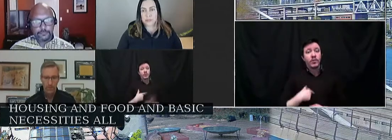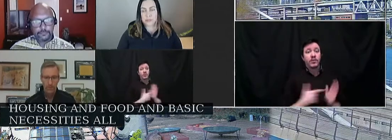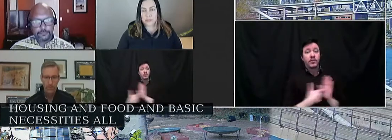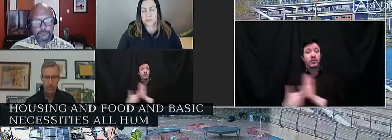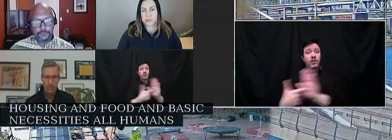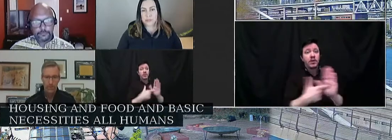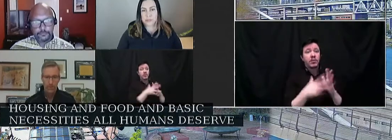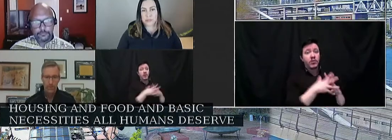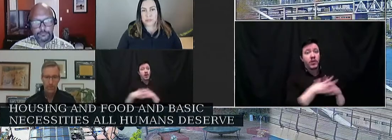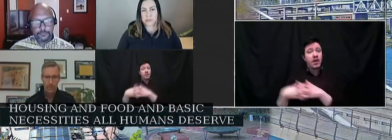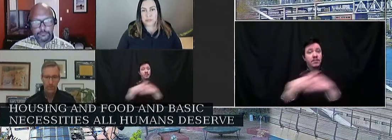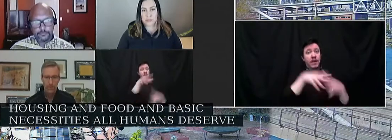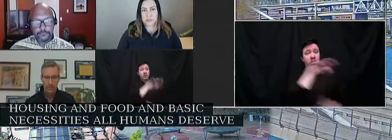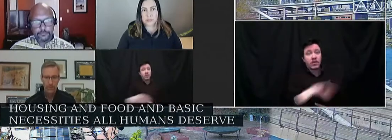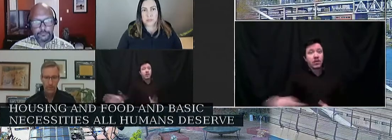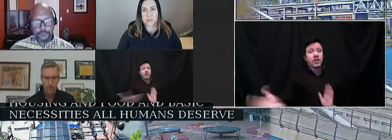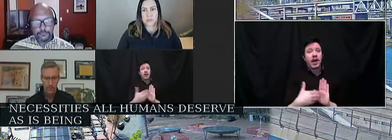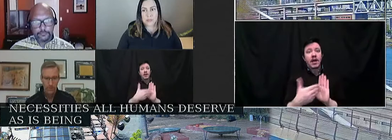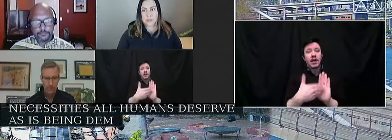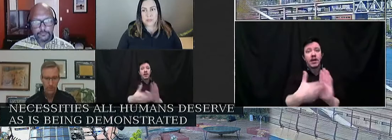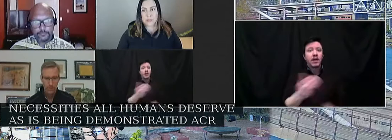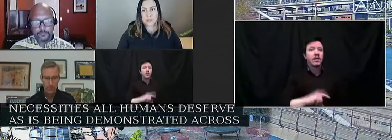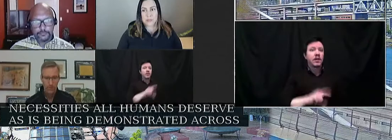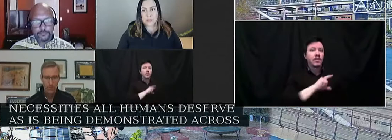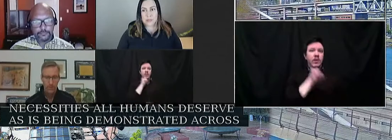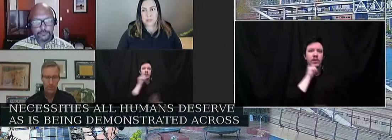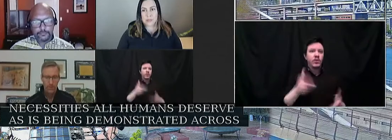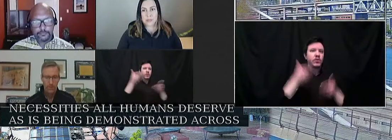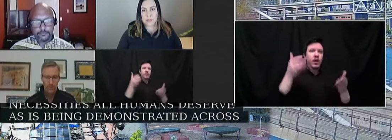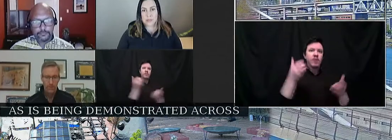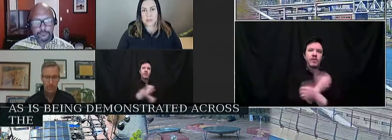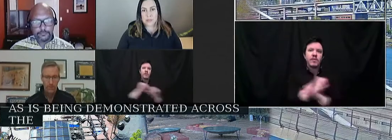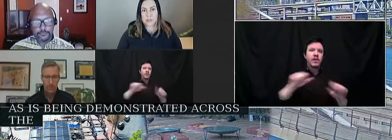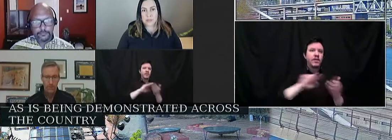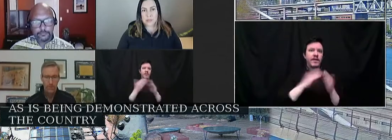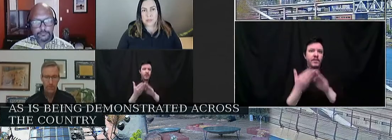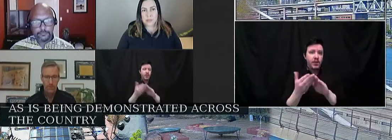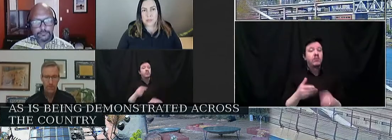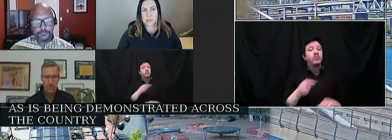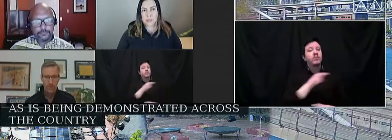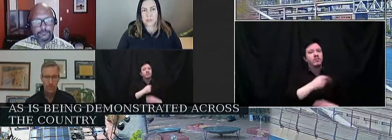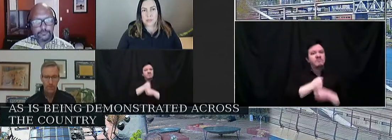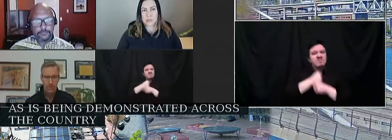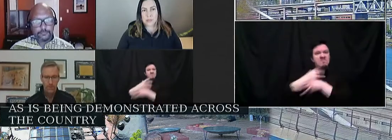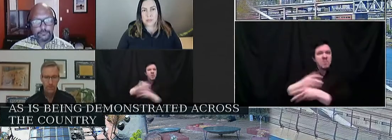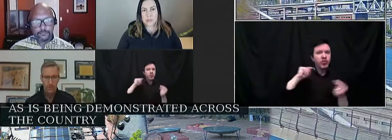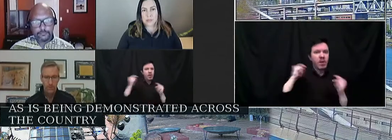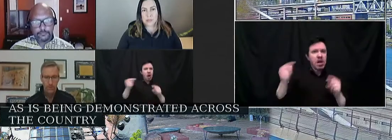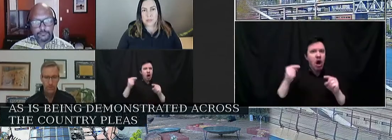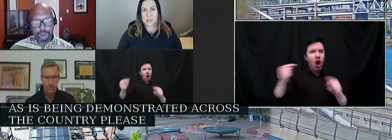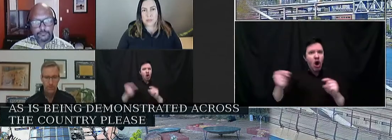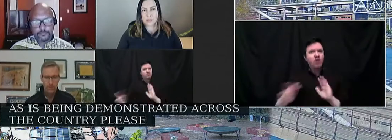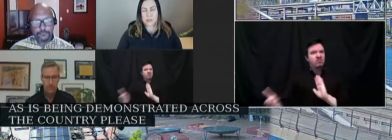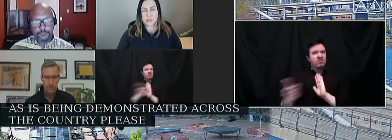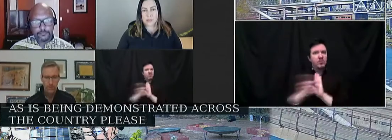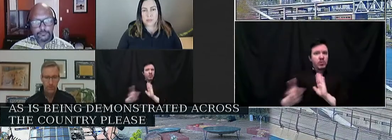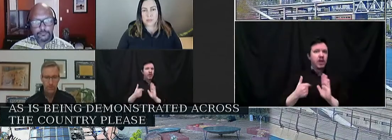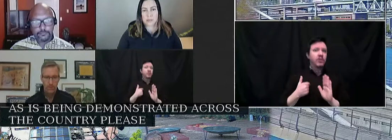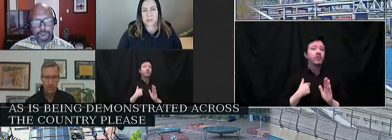the country again and again, police do not provide community safety. They perpetuate harm and systemically criminalize those in most need of support.